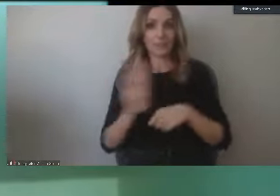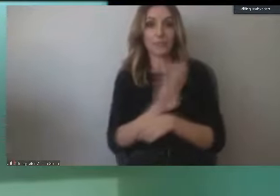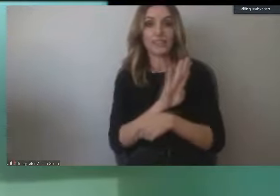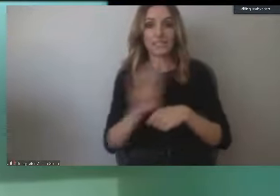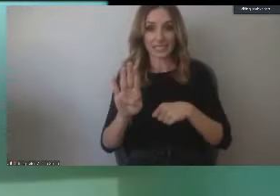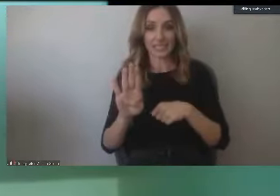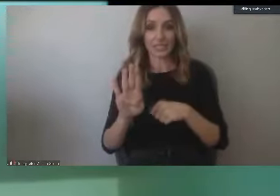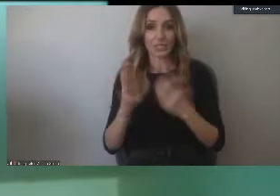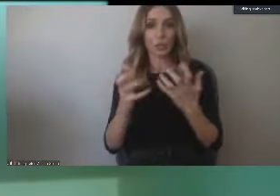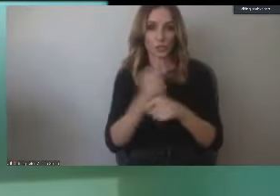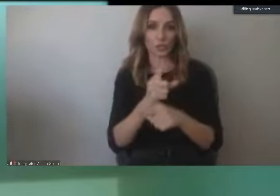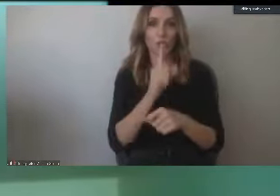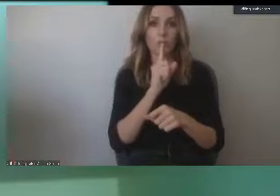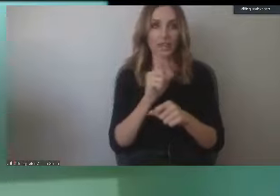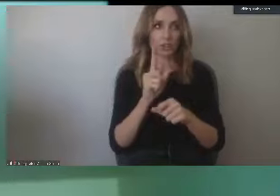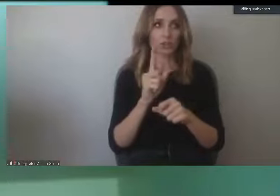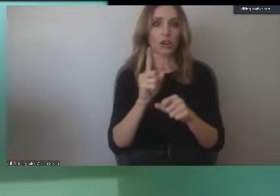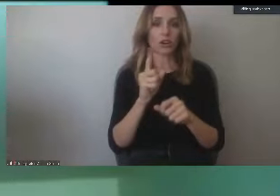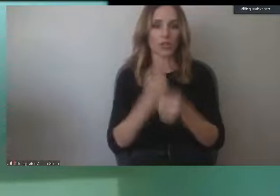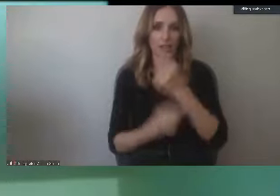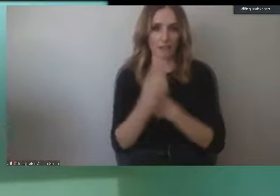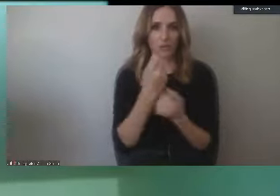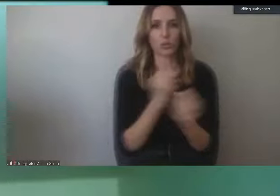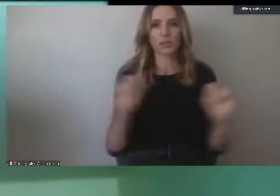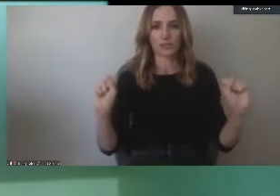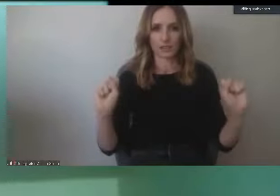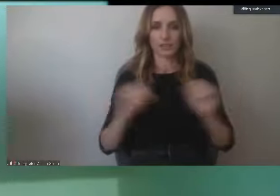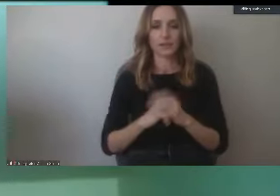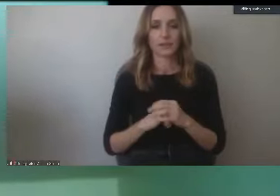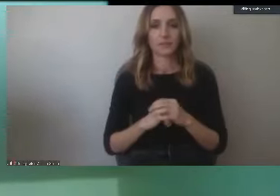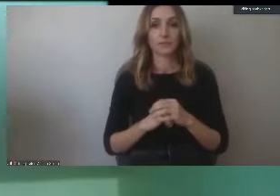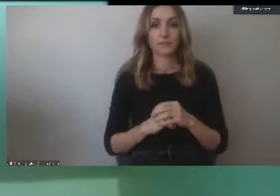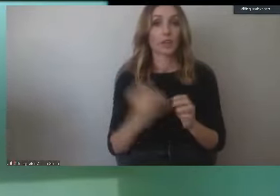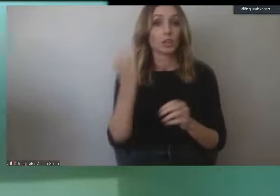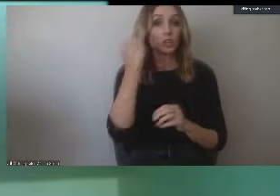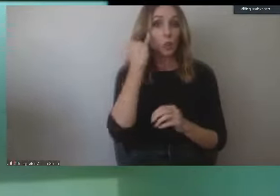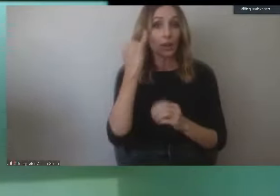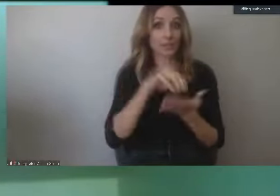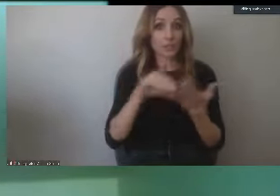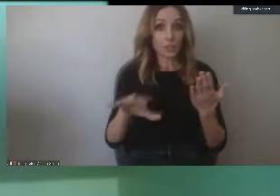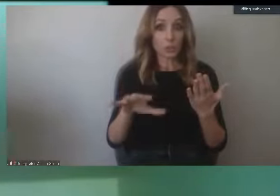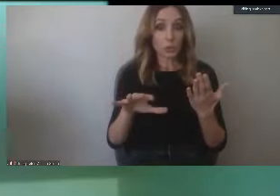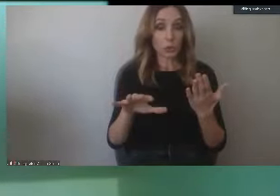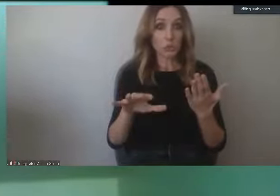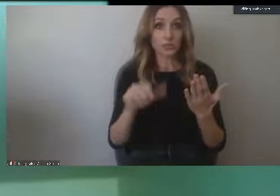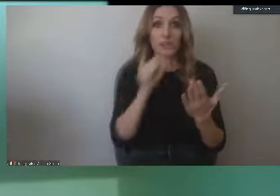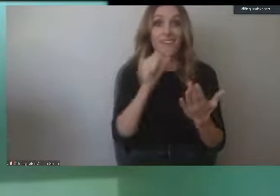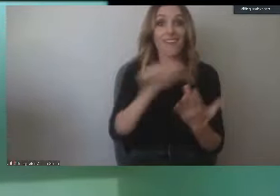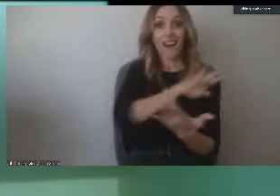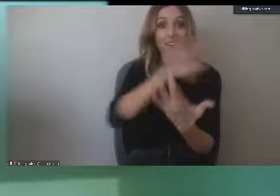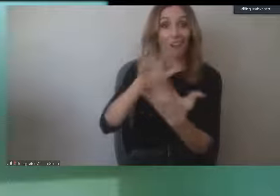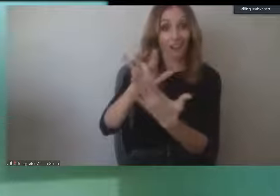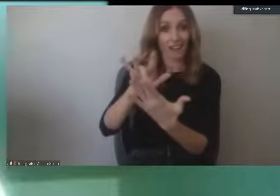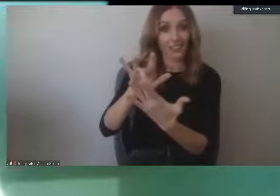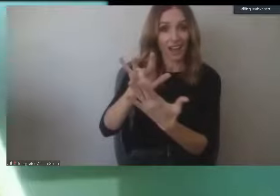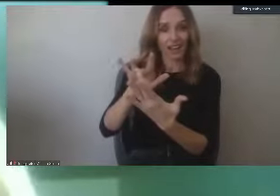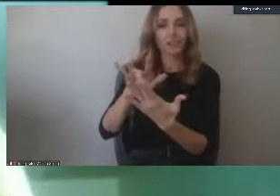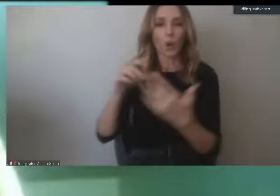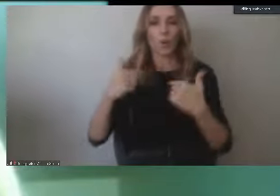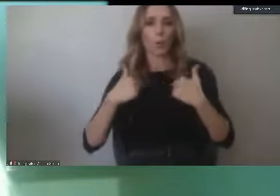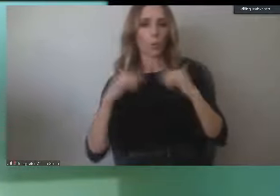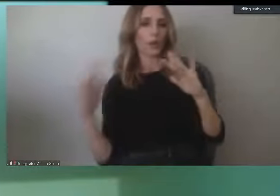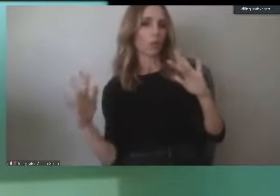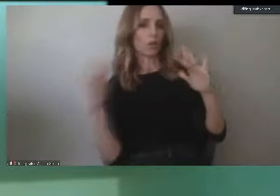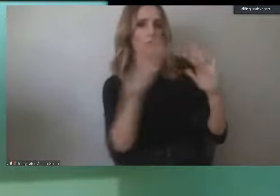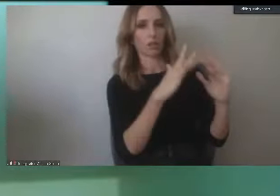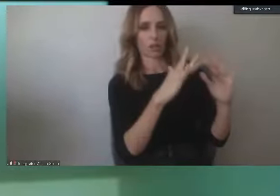and staff who are also trying to get onto the campus. If students do not contact us, we will reach out to them, assuming we have the